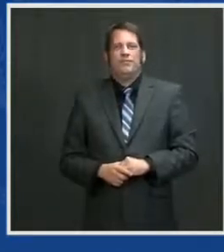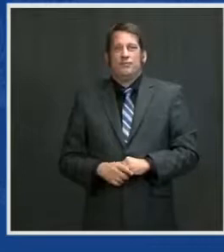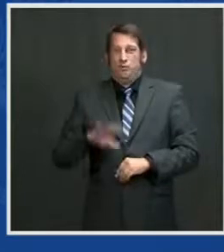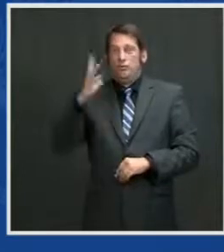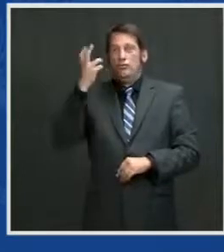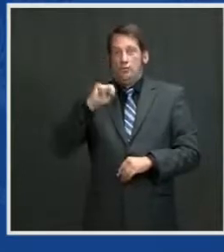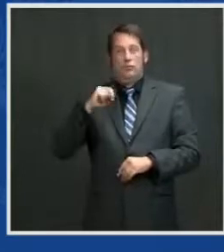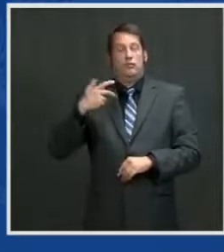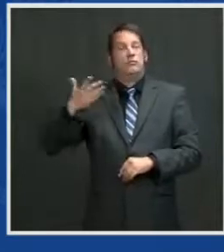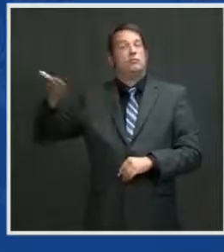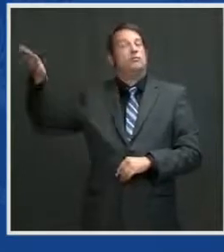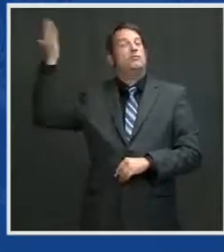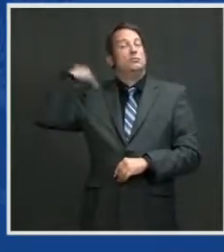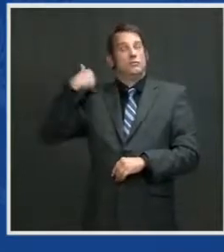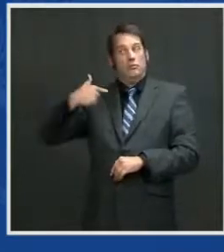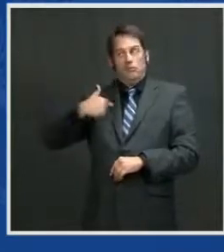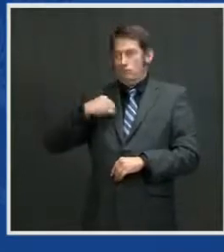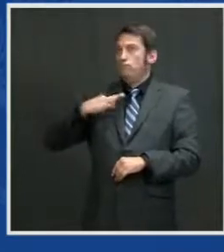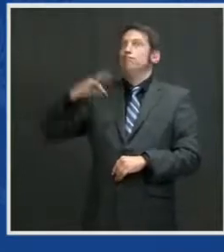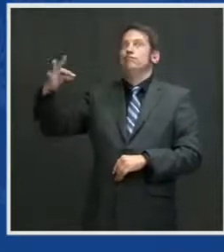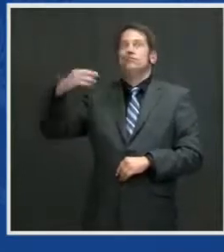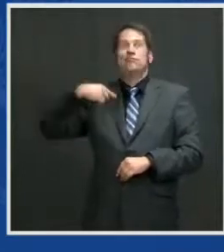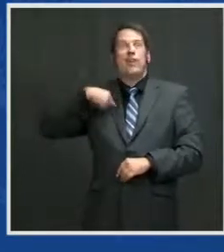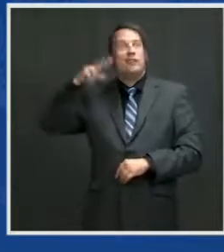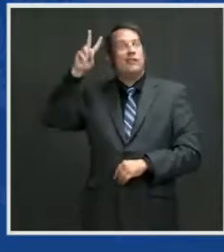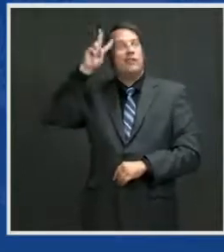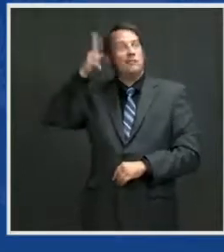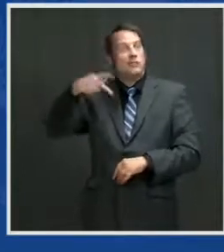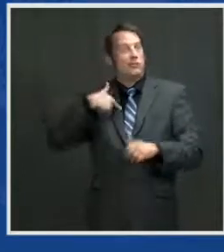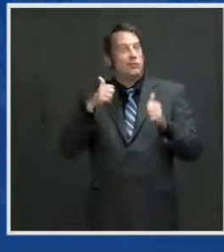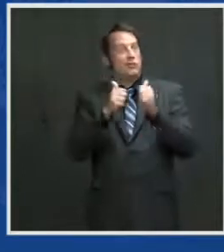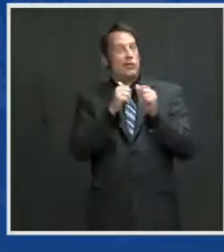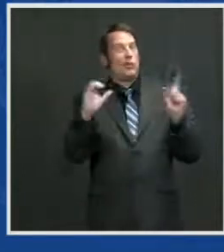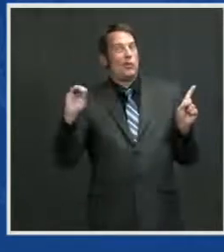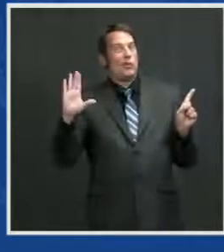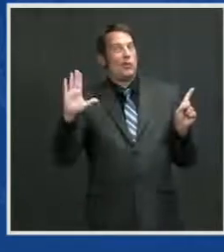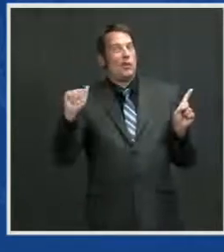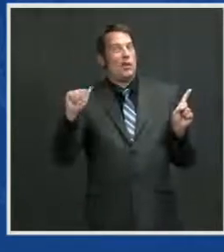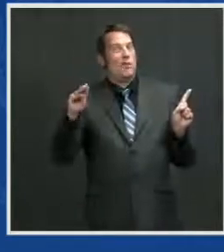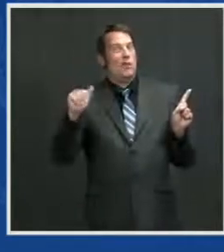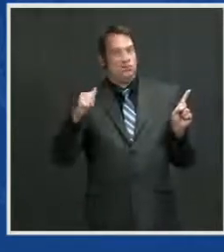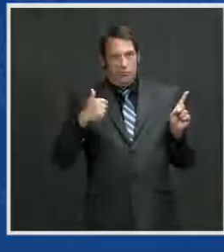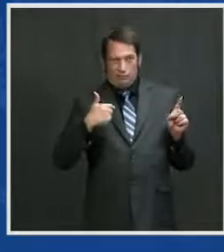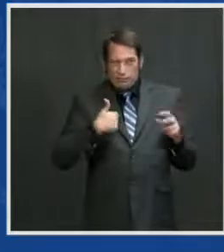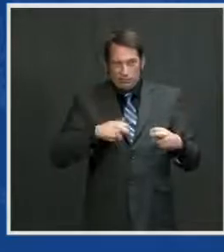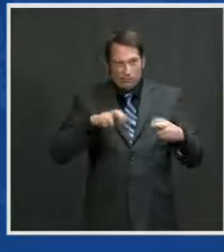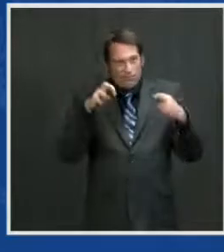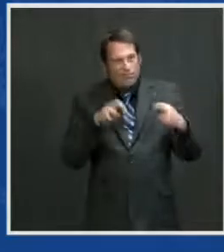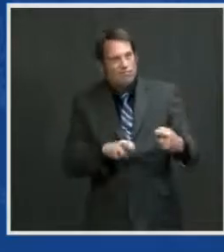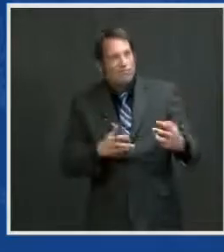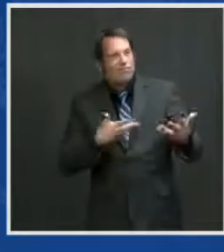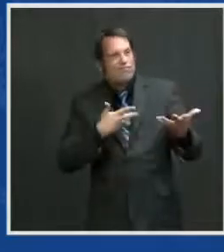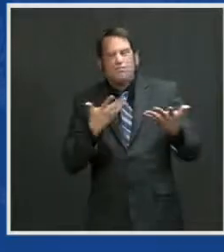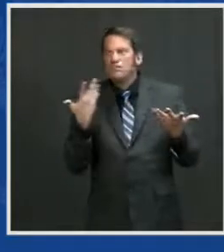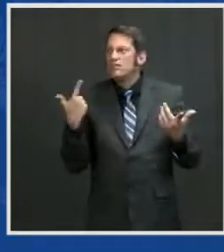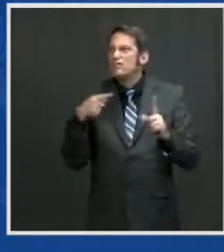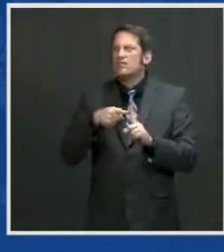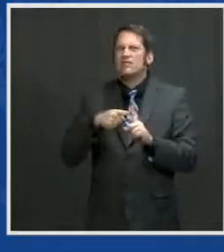the military sat us down to let us know what the greatest threats facing America were, the greatest physical threats.